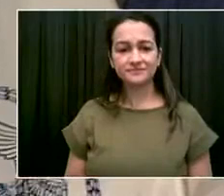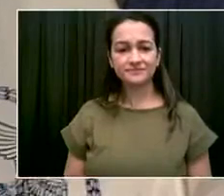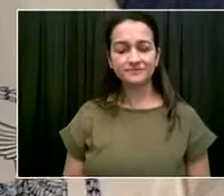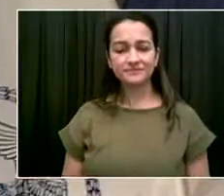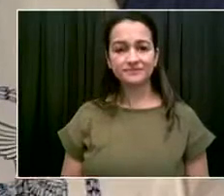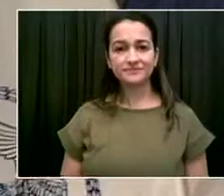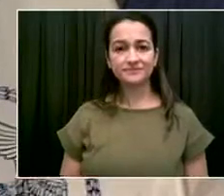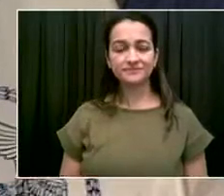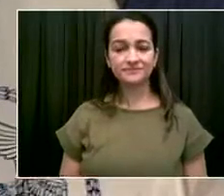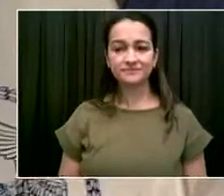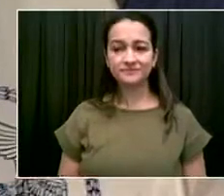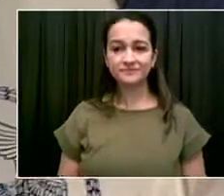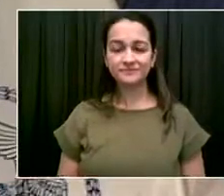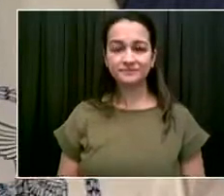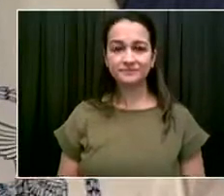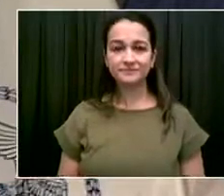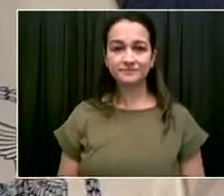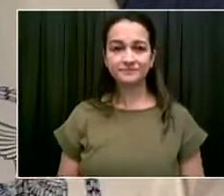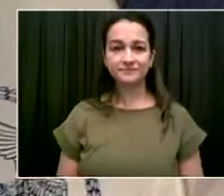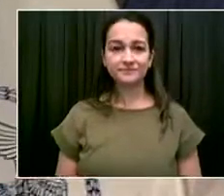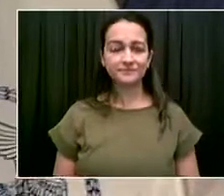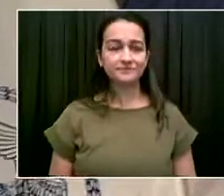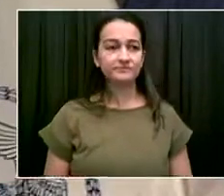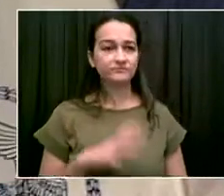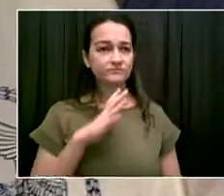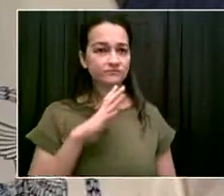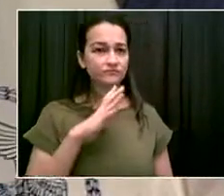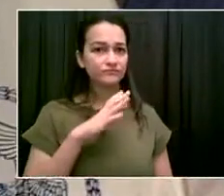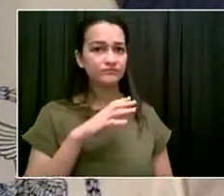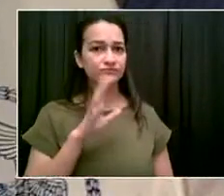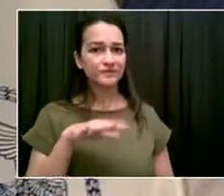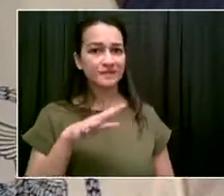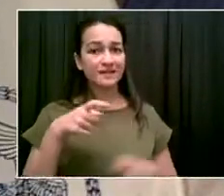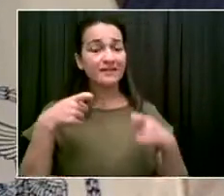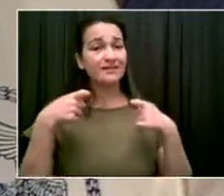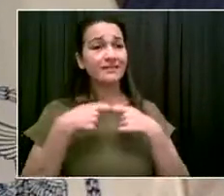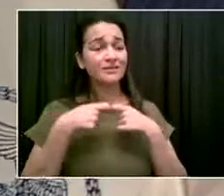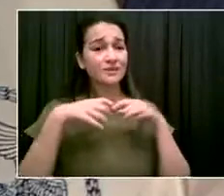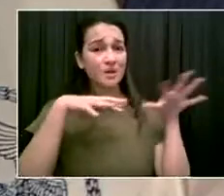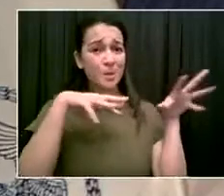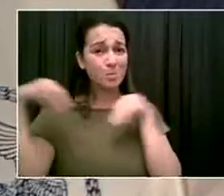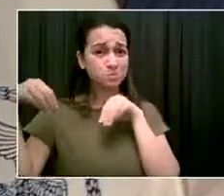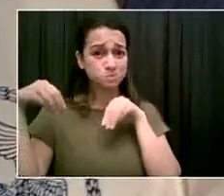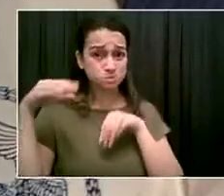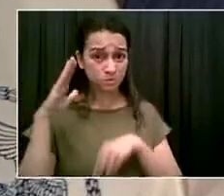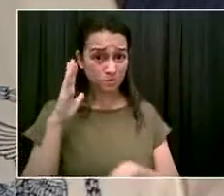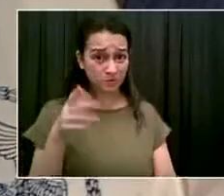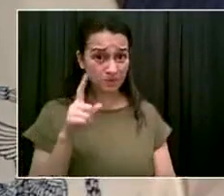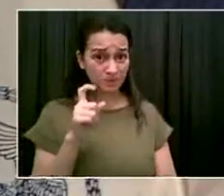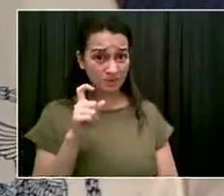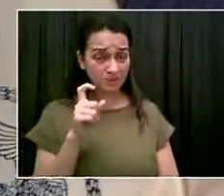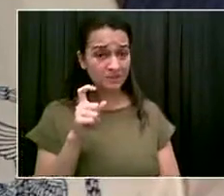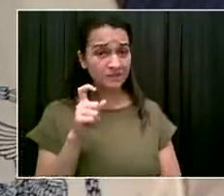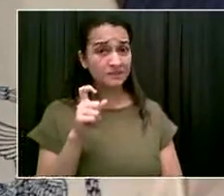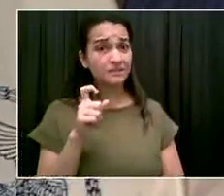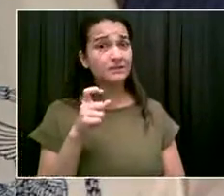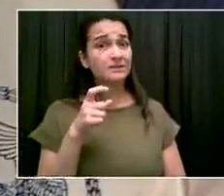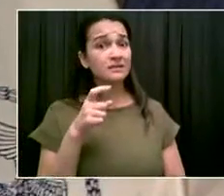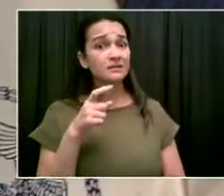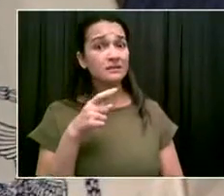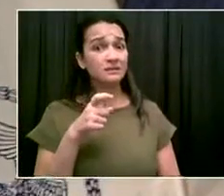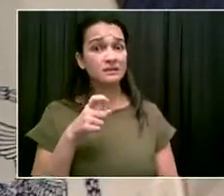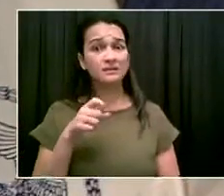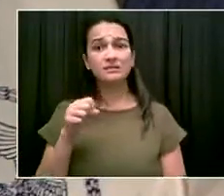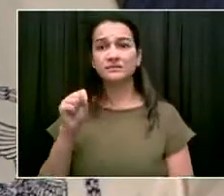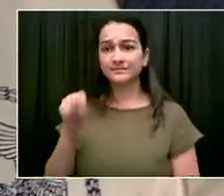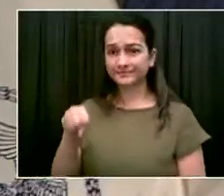And then do you expect power outages in the city? Is that something people should be prepared for? Yeah, we do. And certainly we're going to